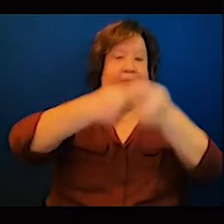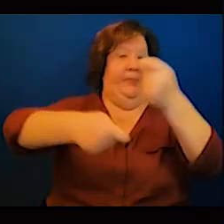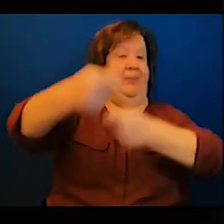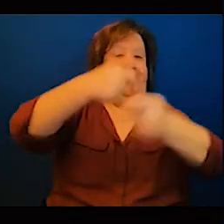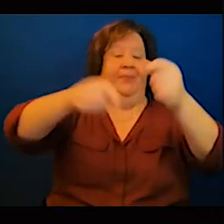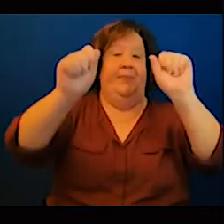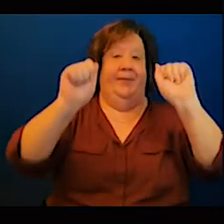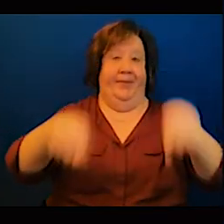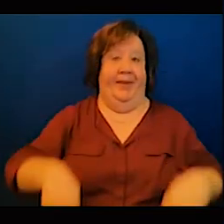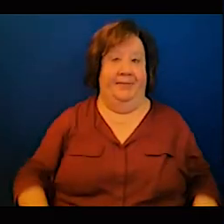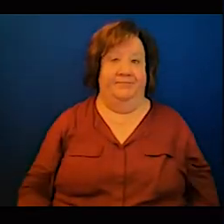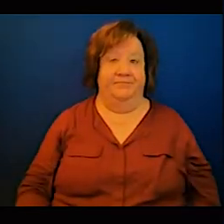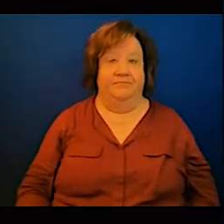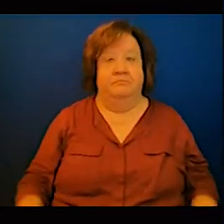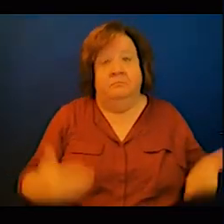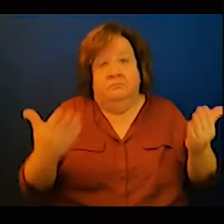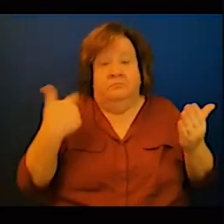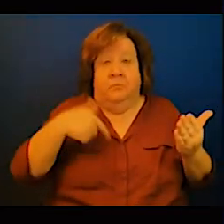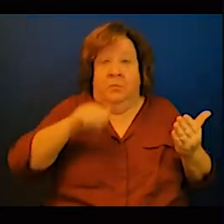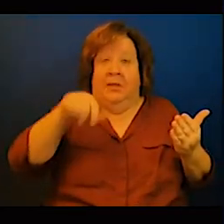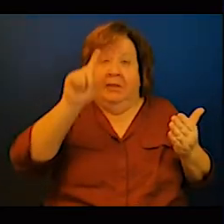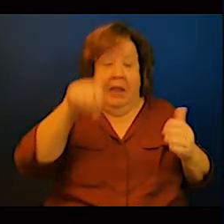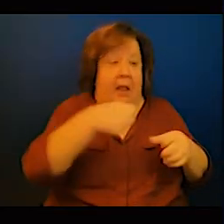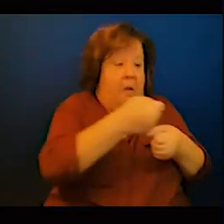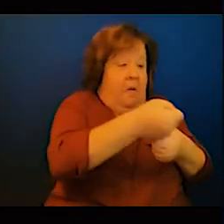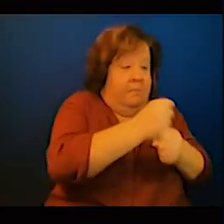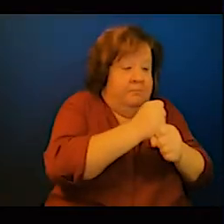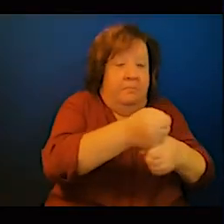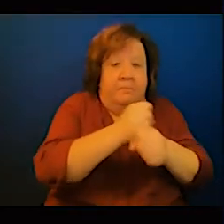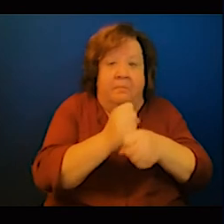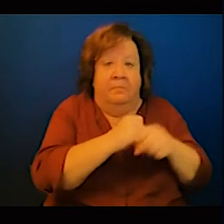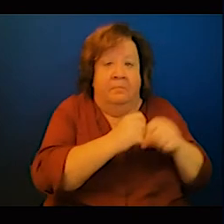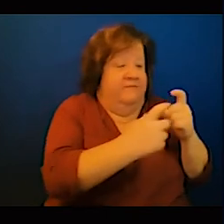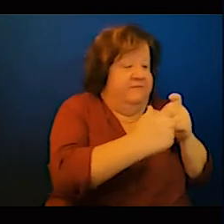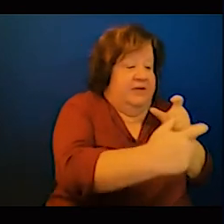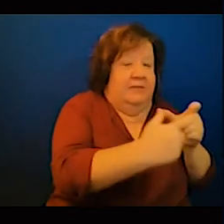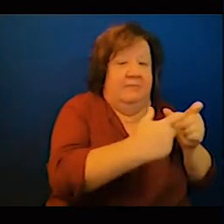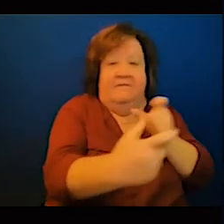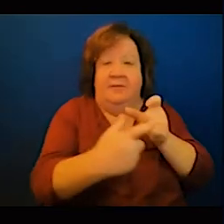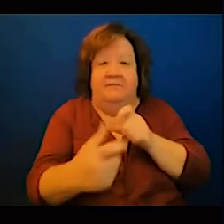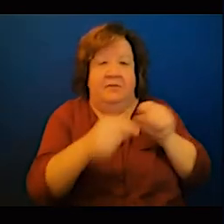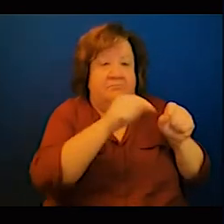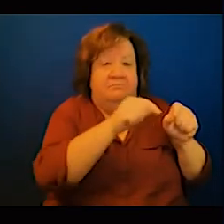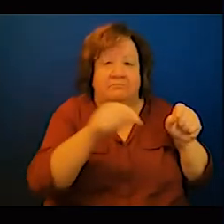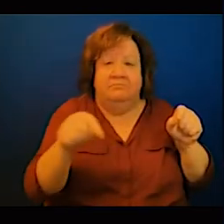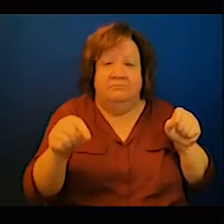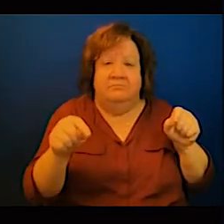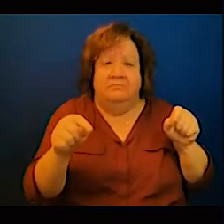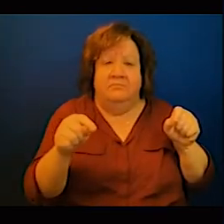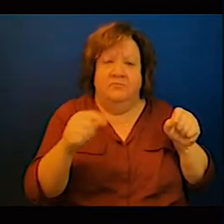areas of adaptation but especially promote the local private sector I think that's crucial thank you